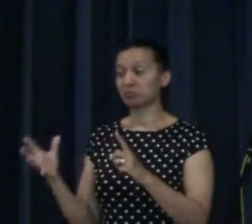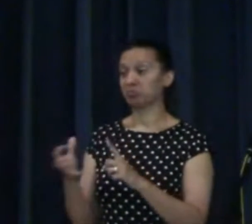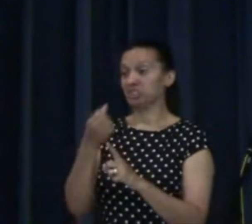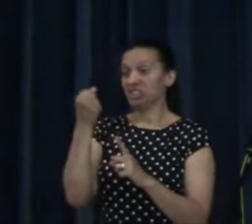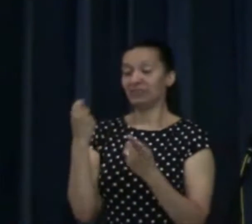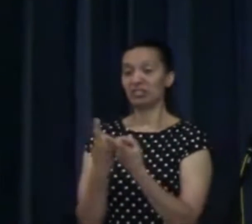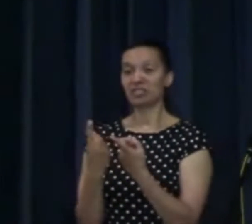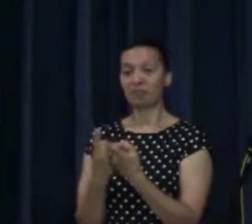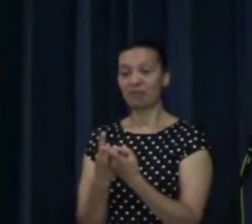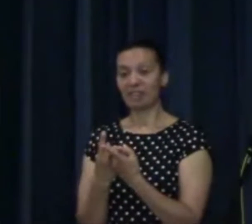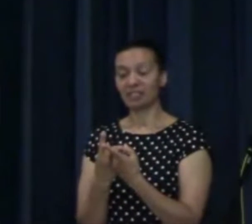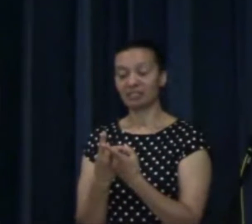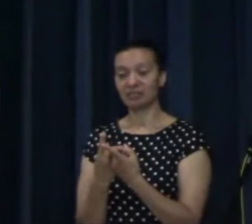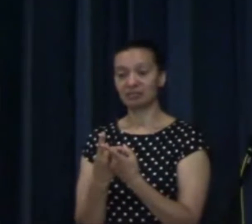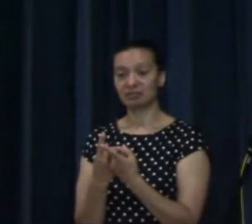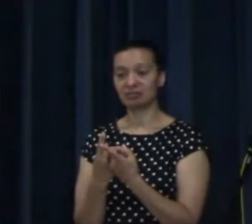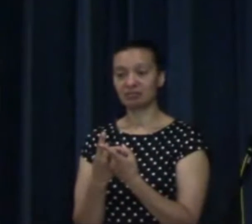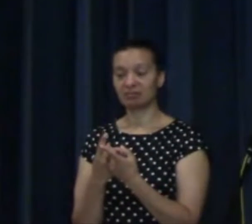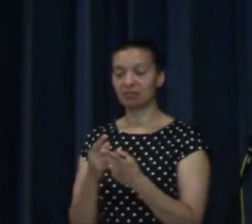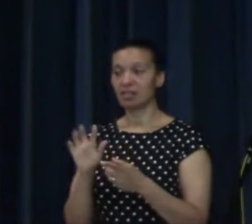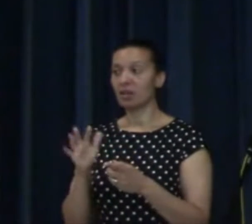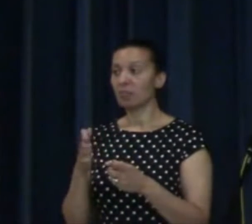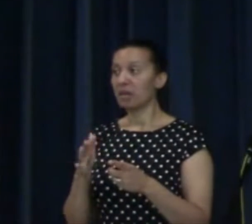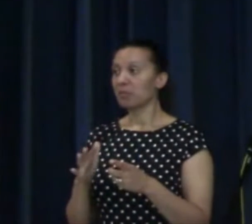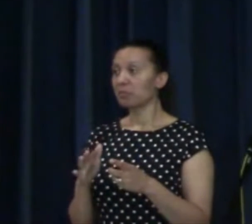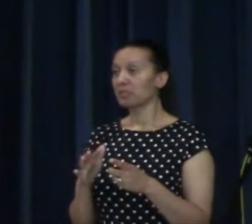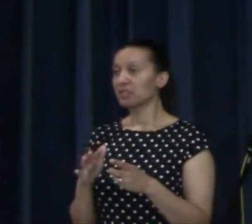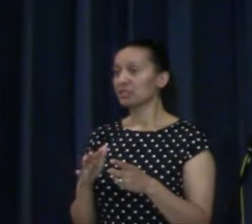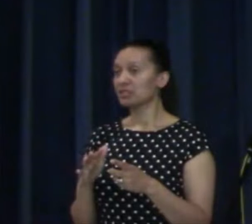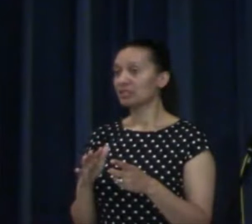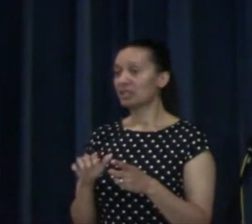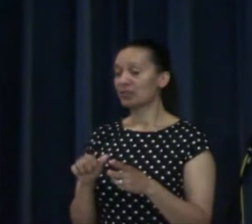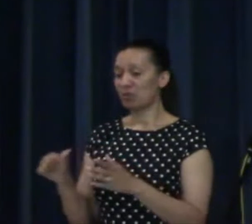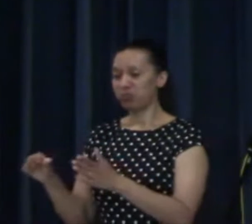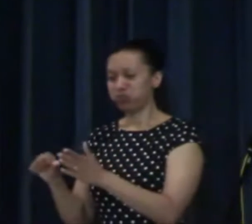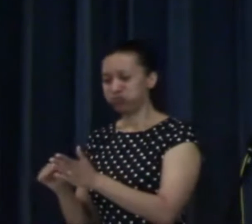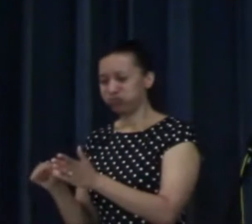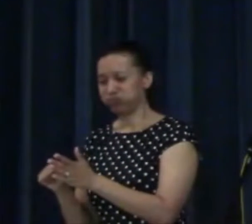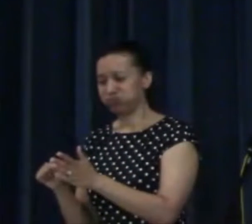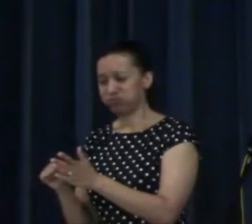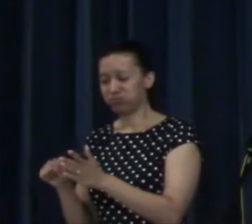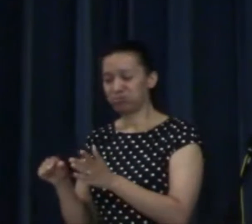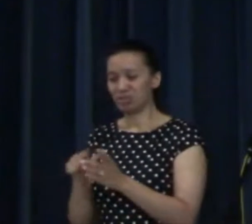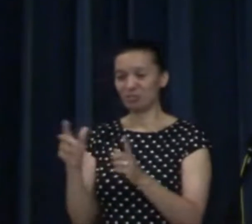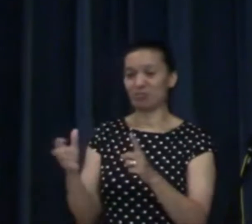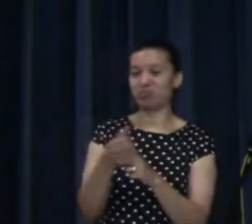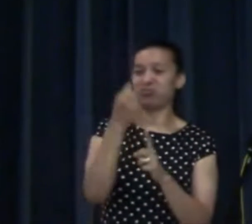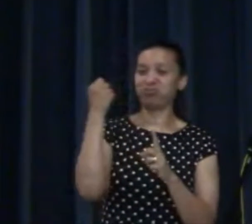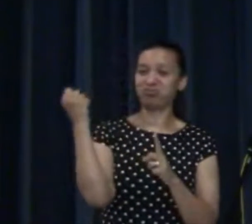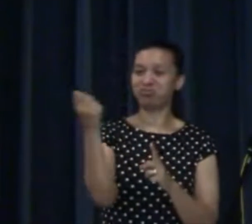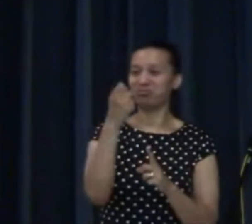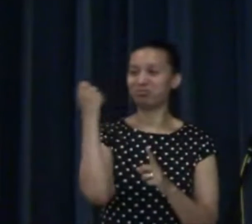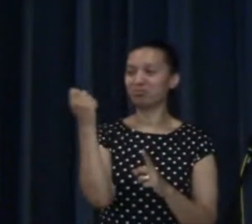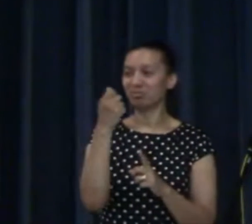that's against all the odds, a real from adversity to ecstasy story.